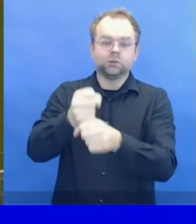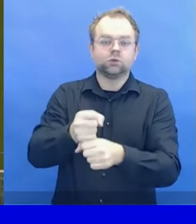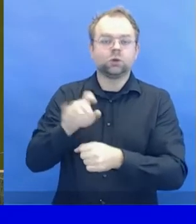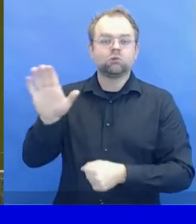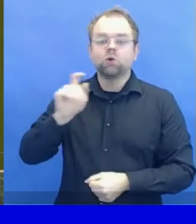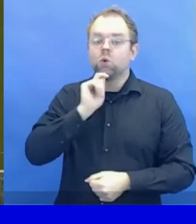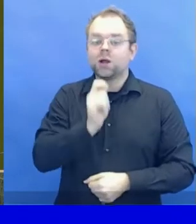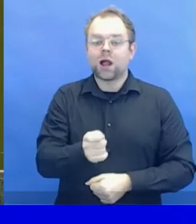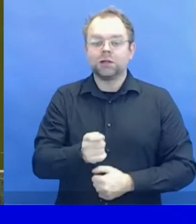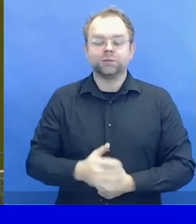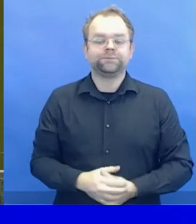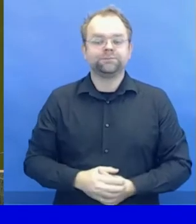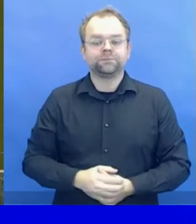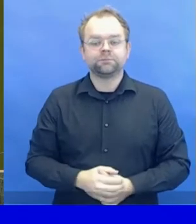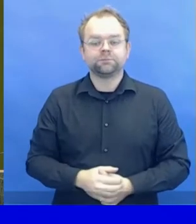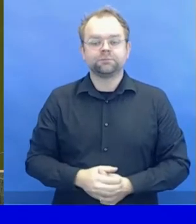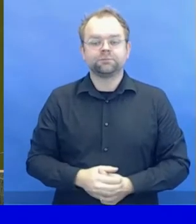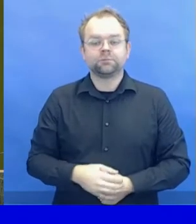Sri Lanka.